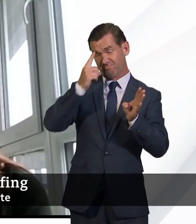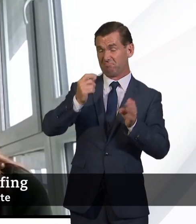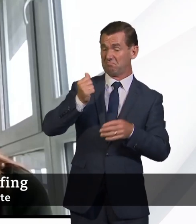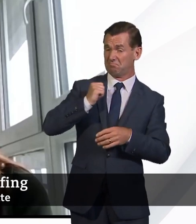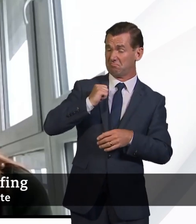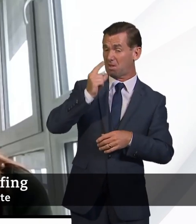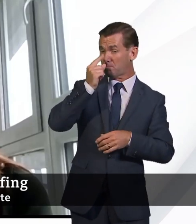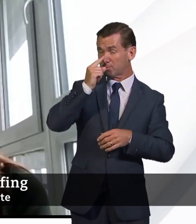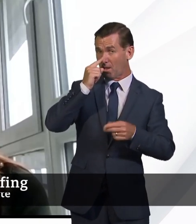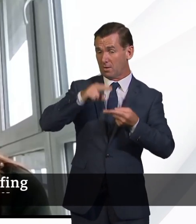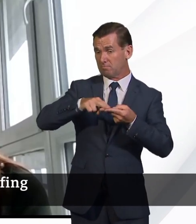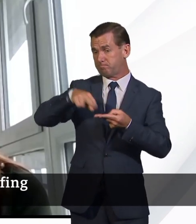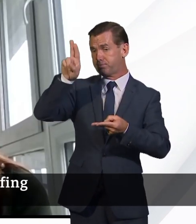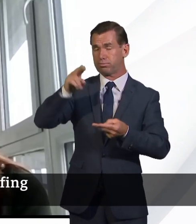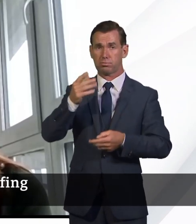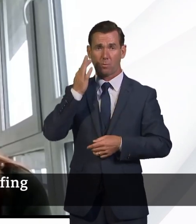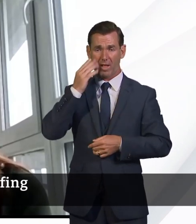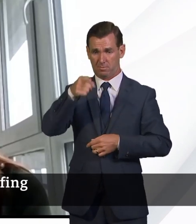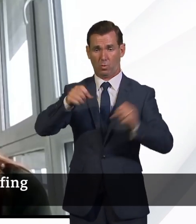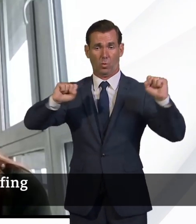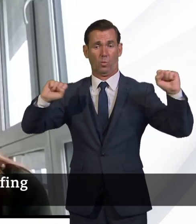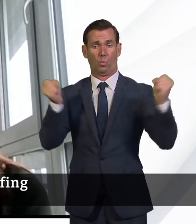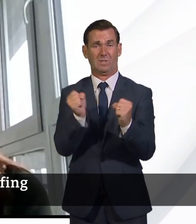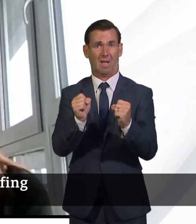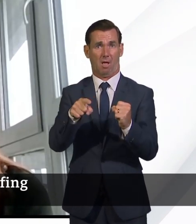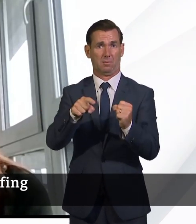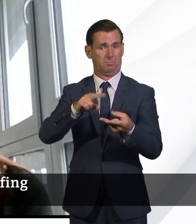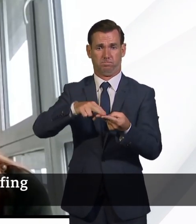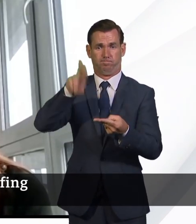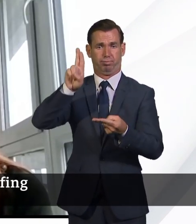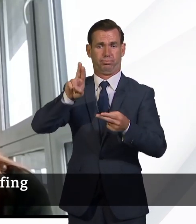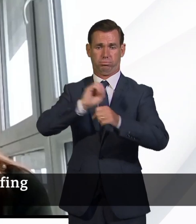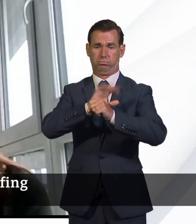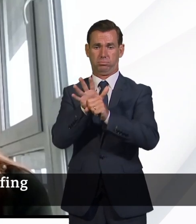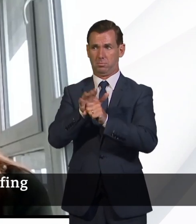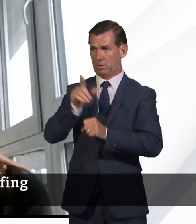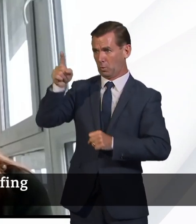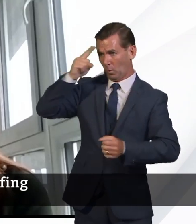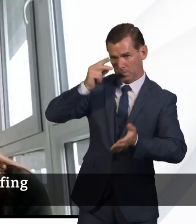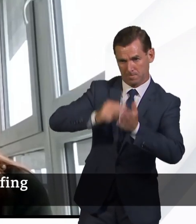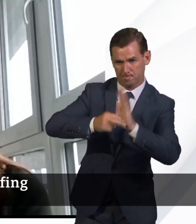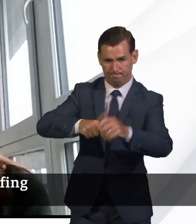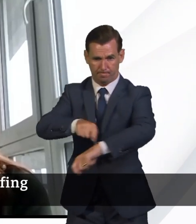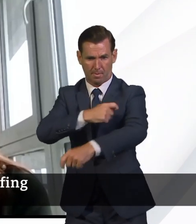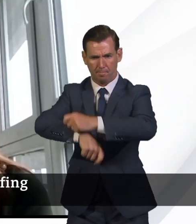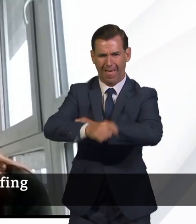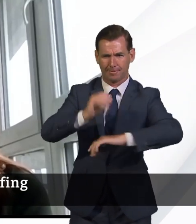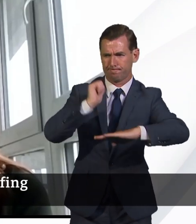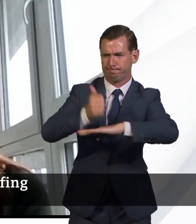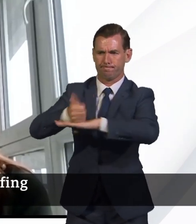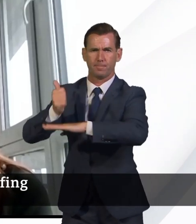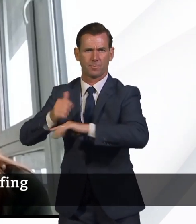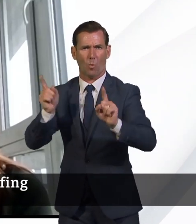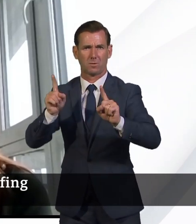What extra arrangements are the NHS and the government putting into place to prepare for this in our hospitals and care homes and for the effect of a potential second lockdown,